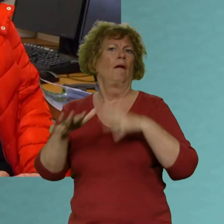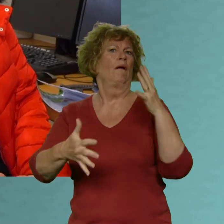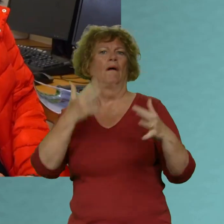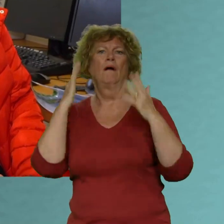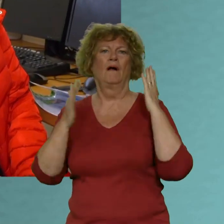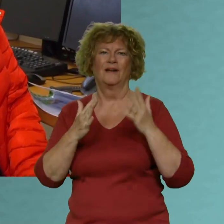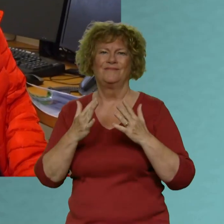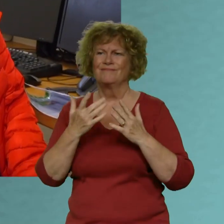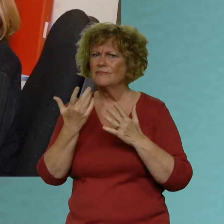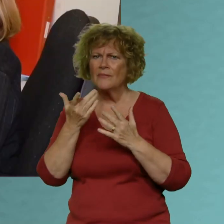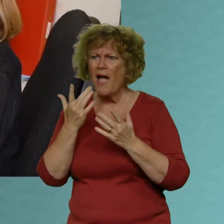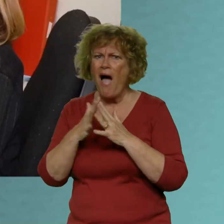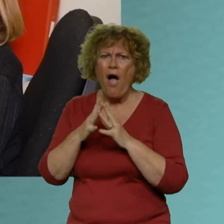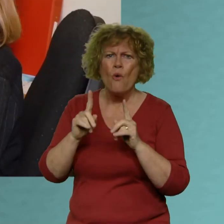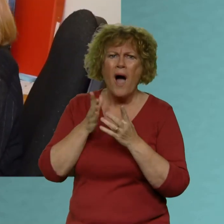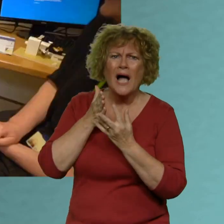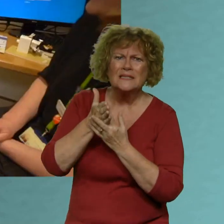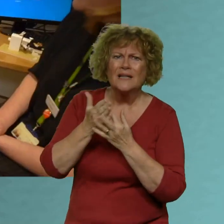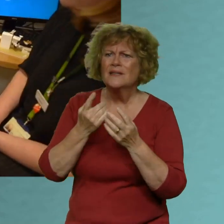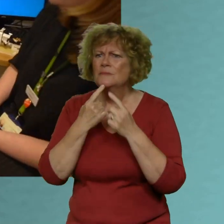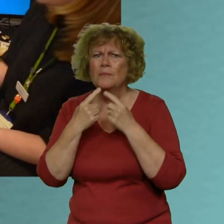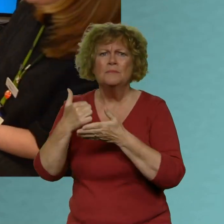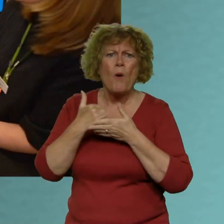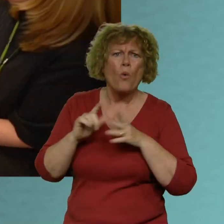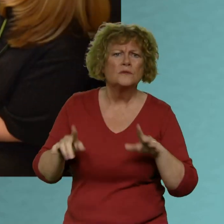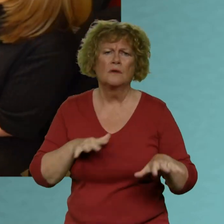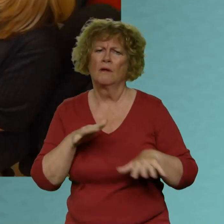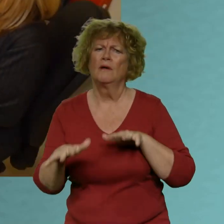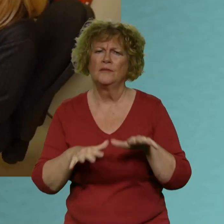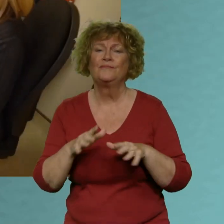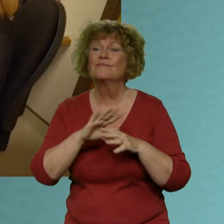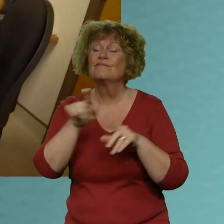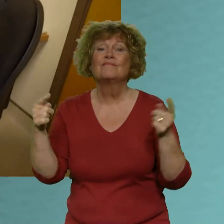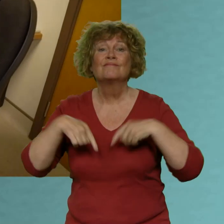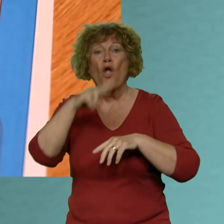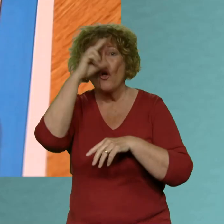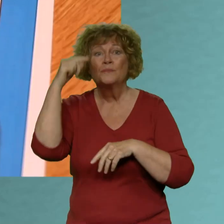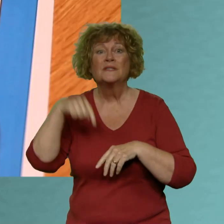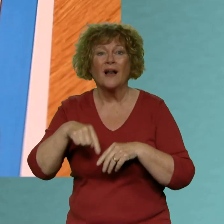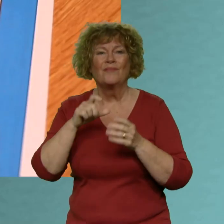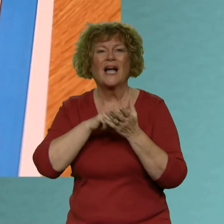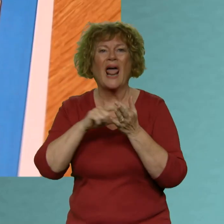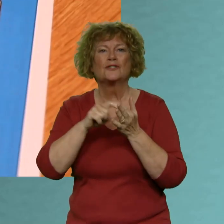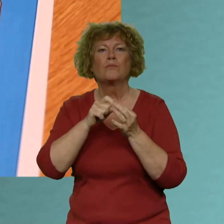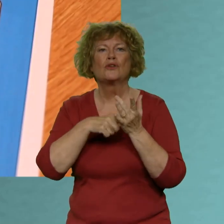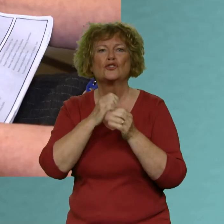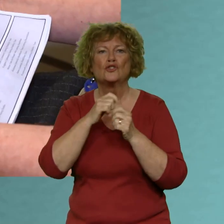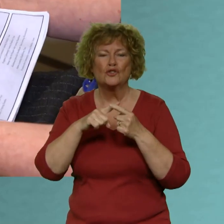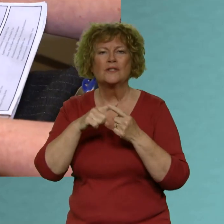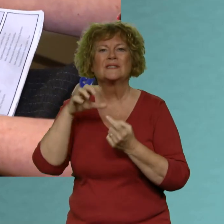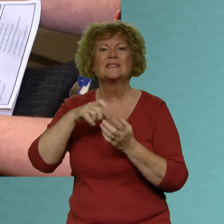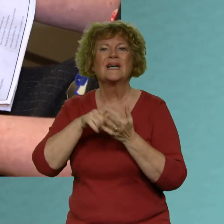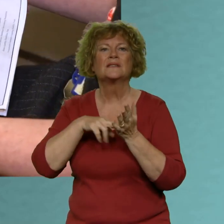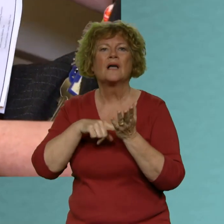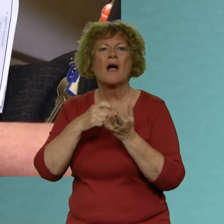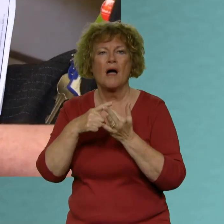very difficult to know how to access support so for somebody coming to the Carter Bridge Centre we use the patient passport and we make what we call reasonable